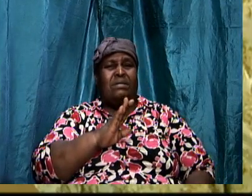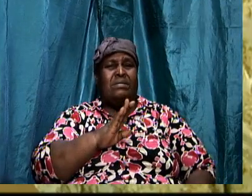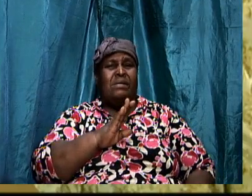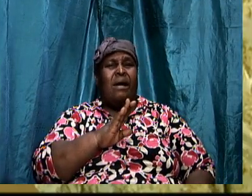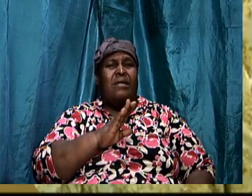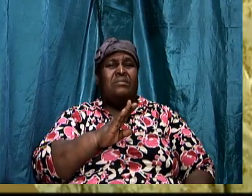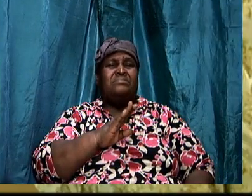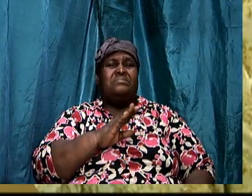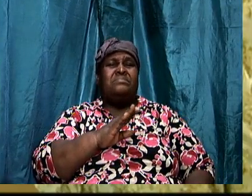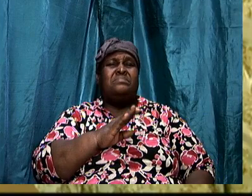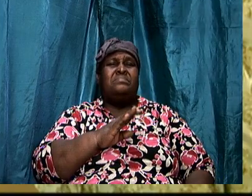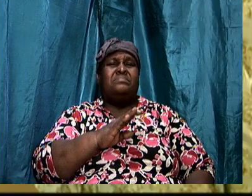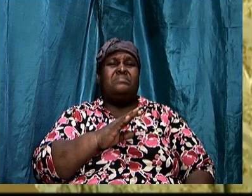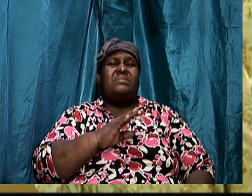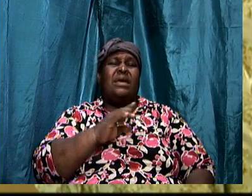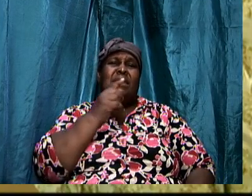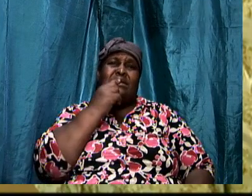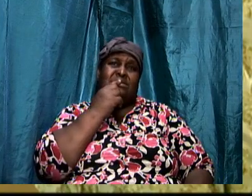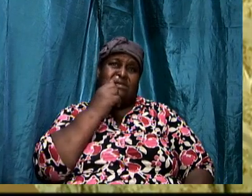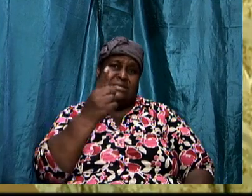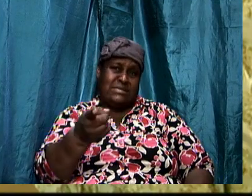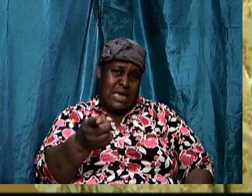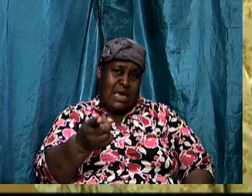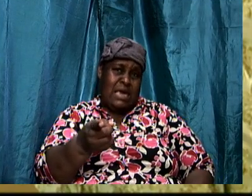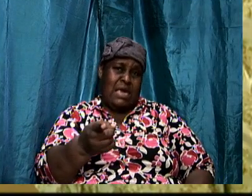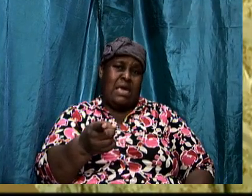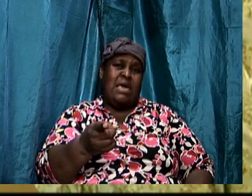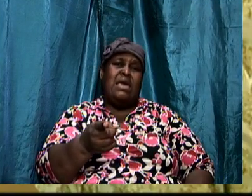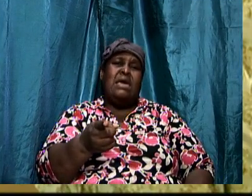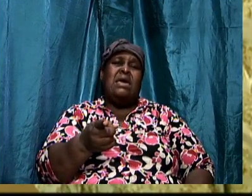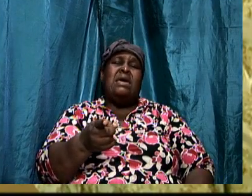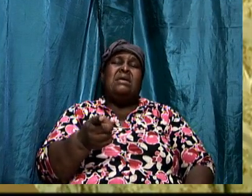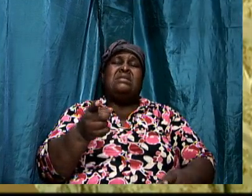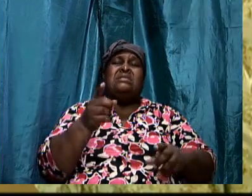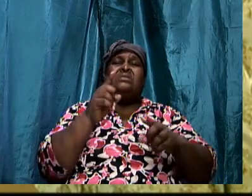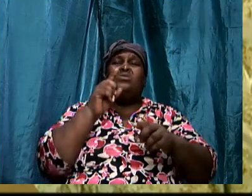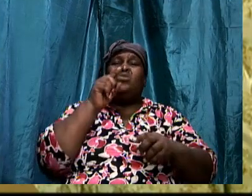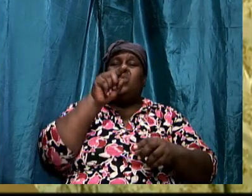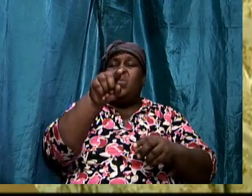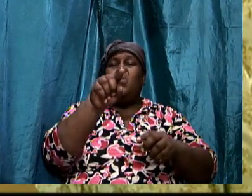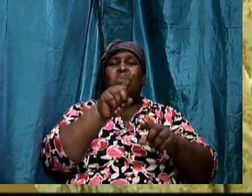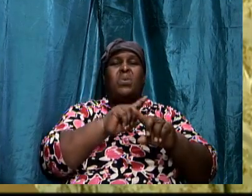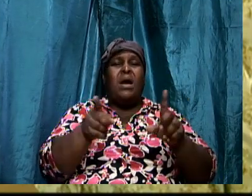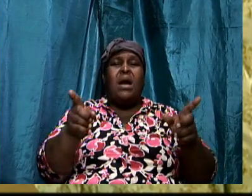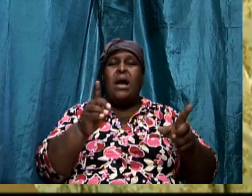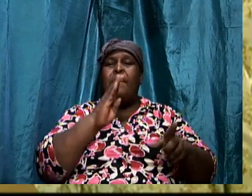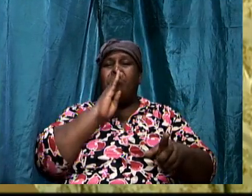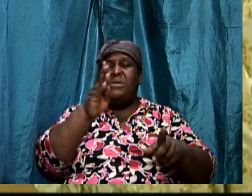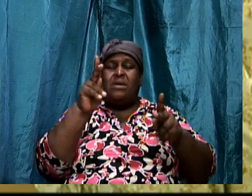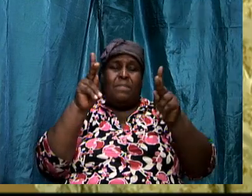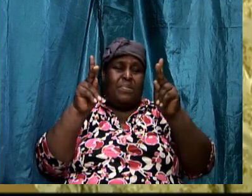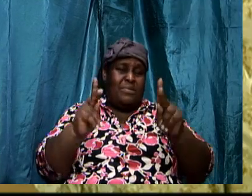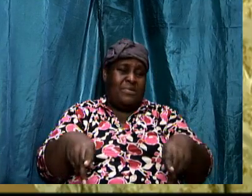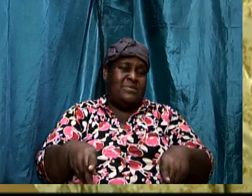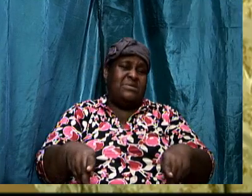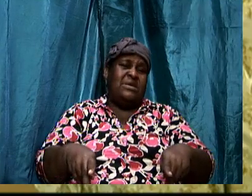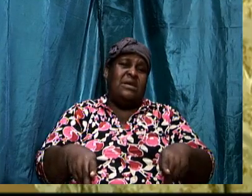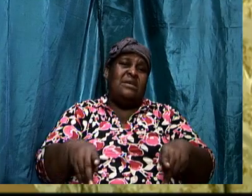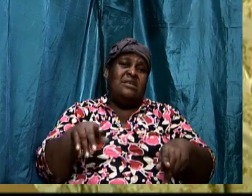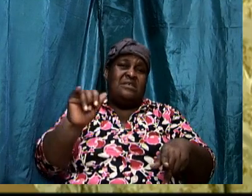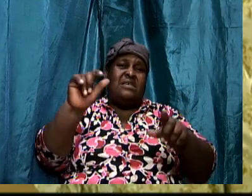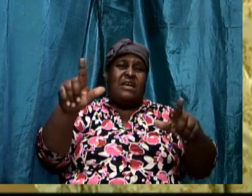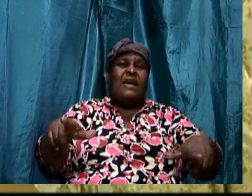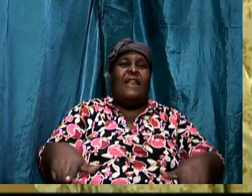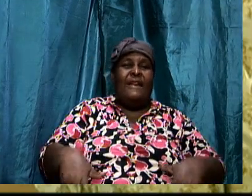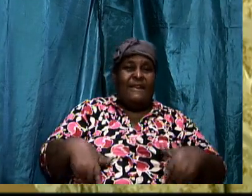state that categorically and emphatically. You cannot be a person that is living